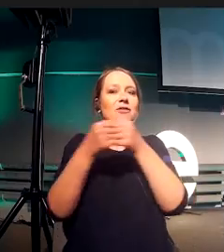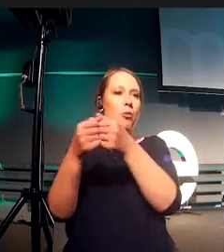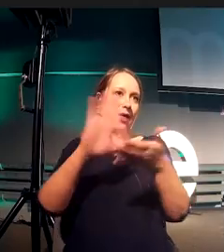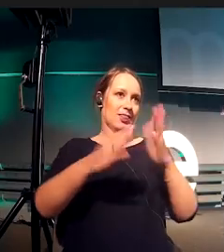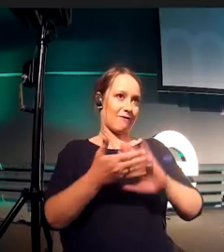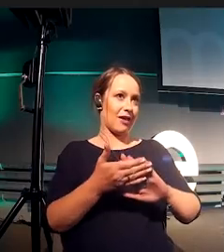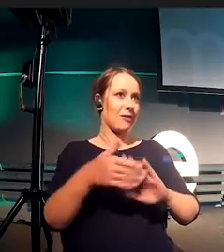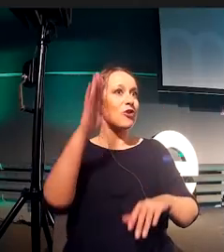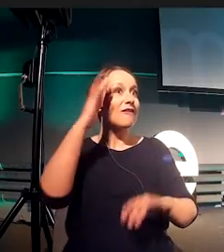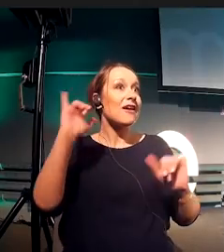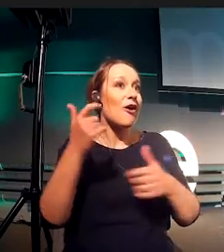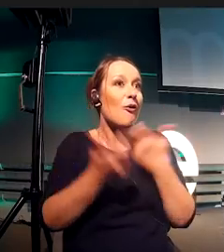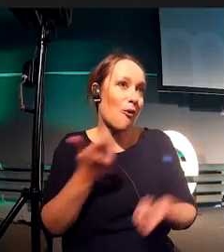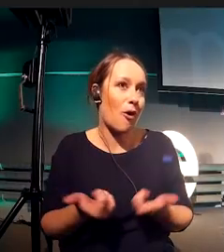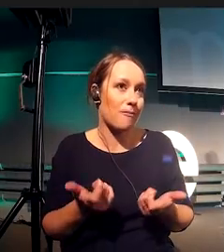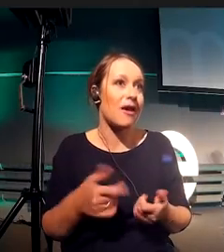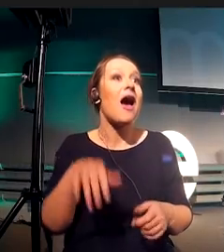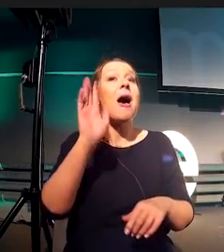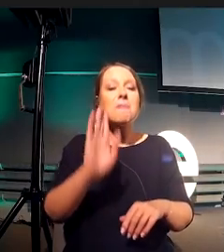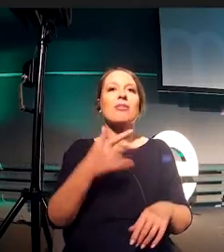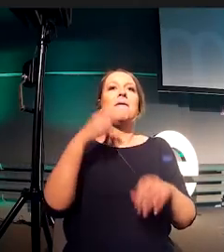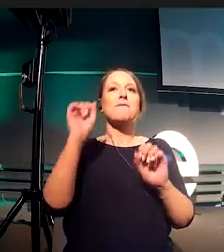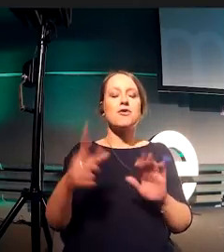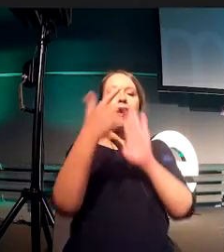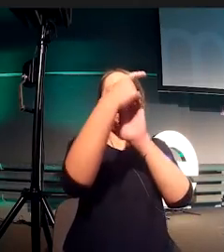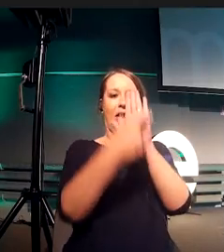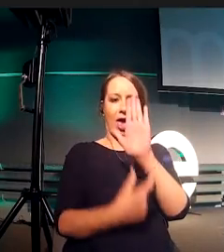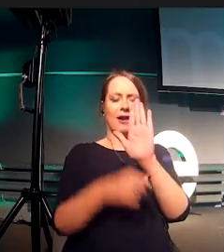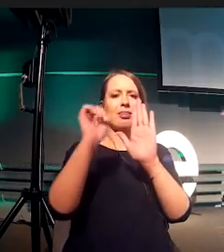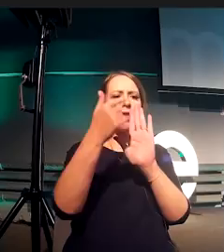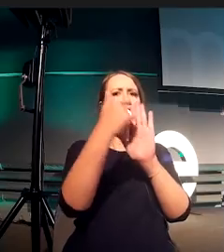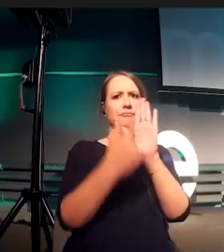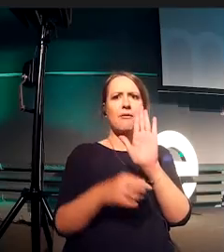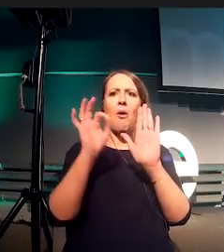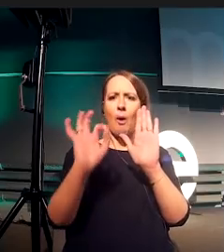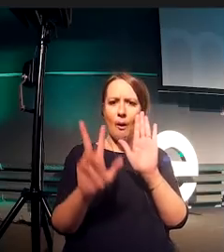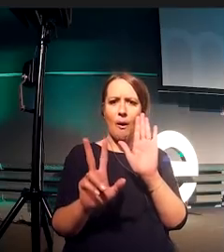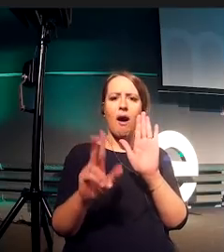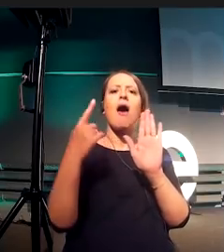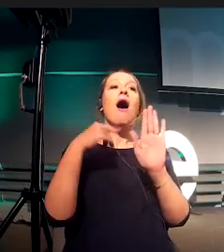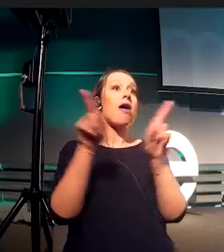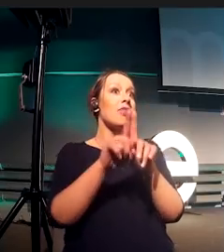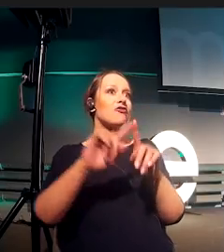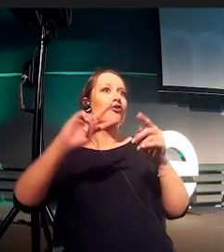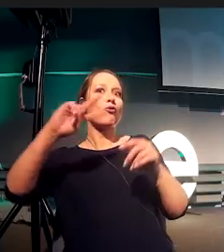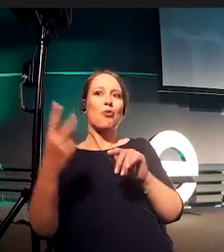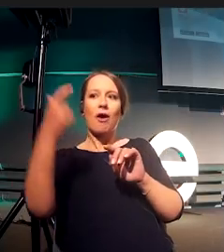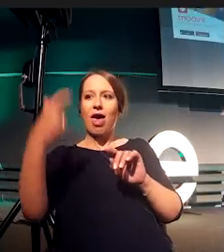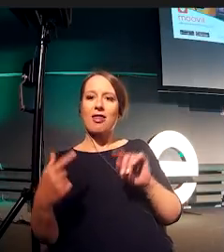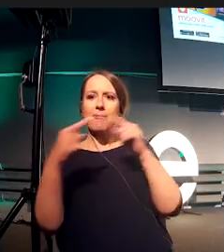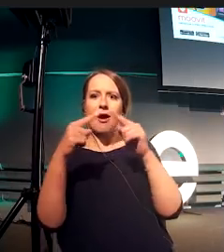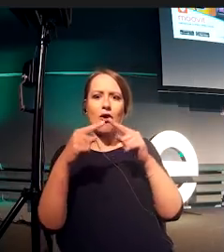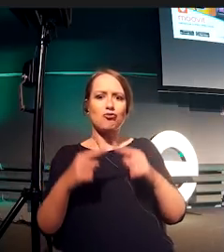screen fits the other one. And it doesn't matter if you're working on screens, or you're working on marketing